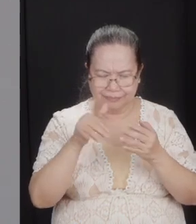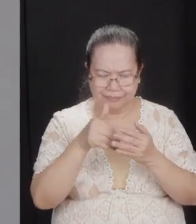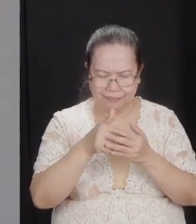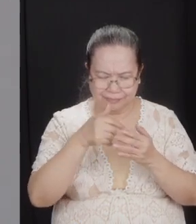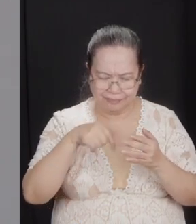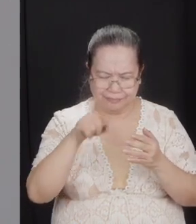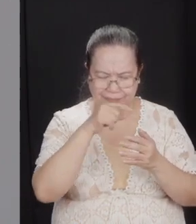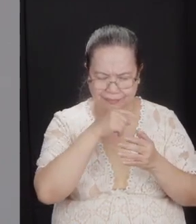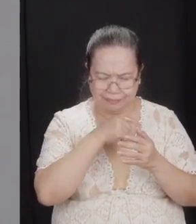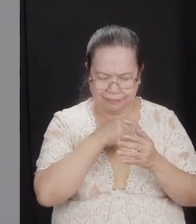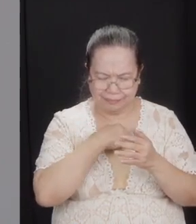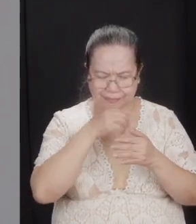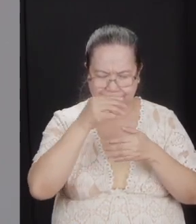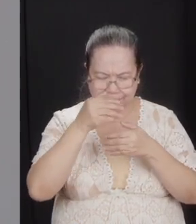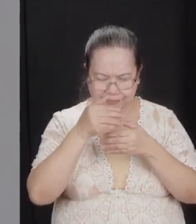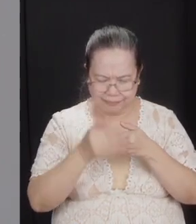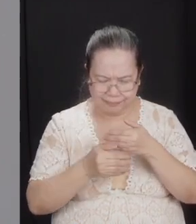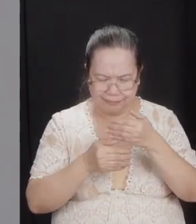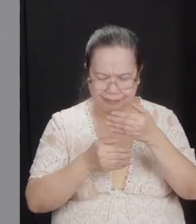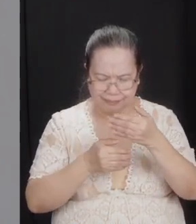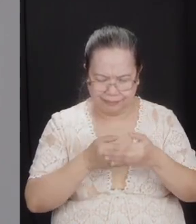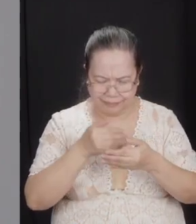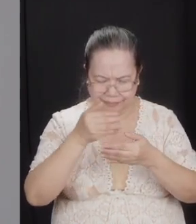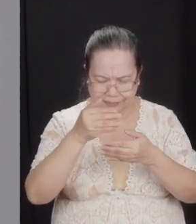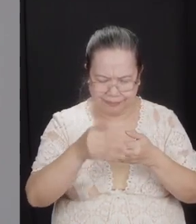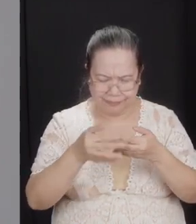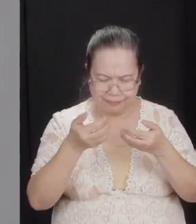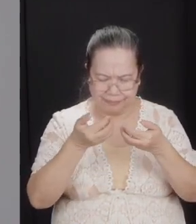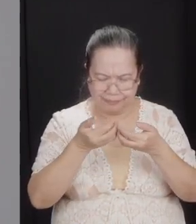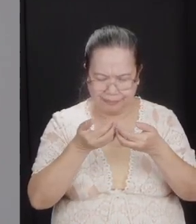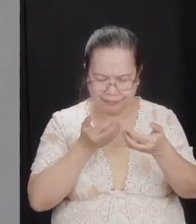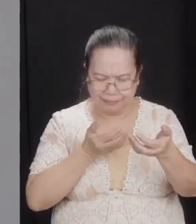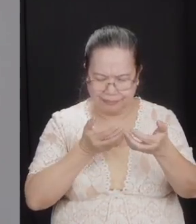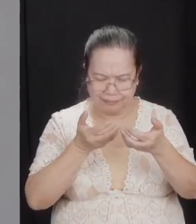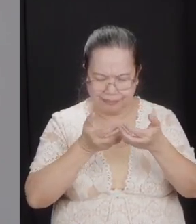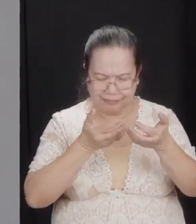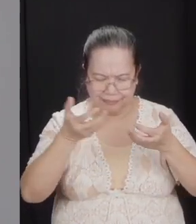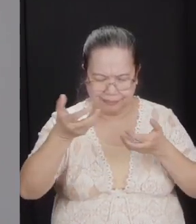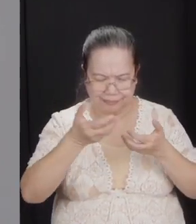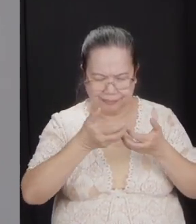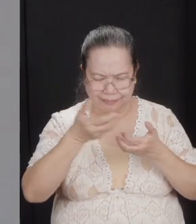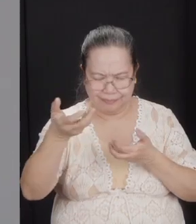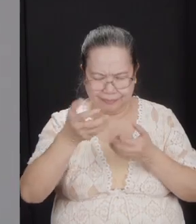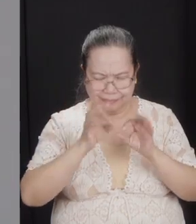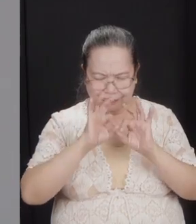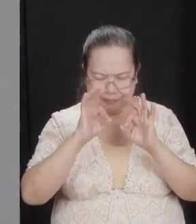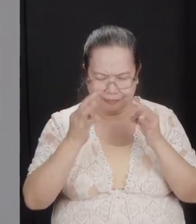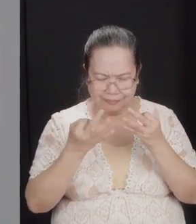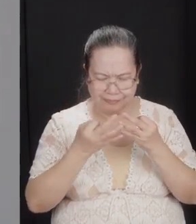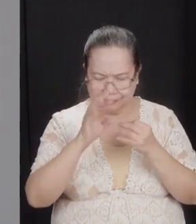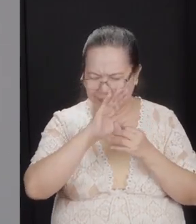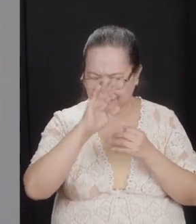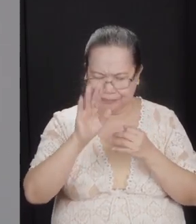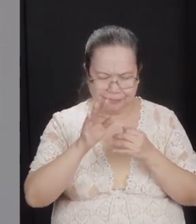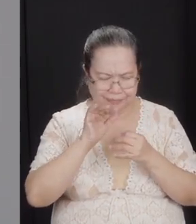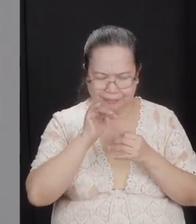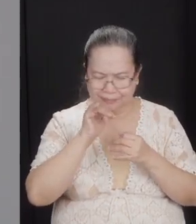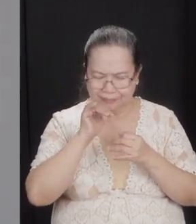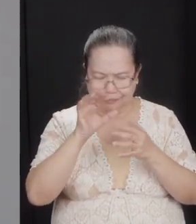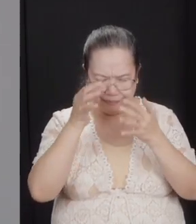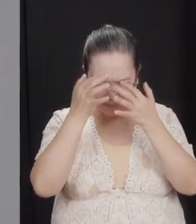works in progress, division inside this family will never, ever be an option.